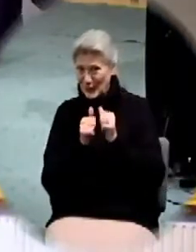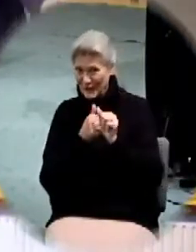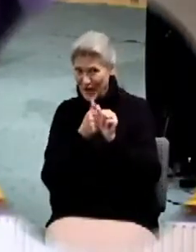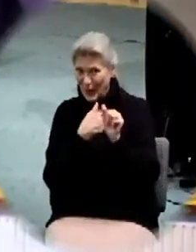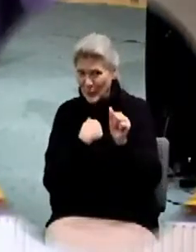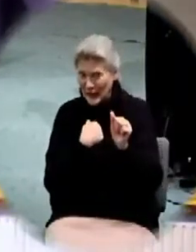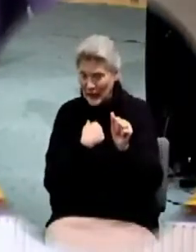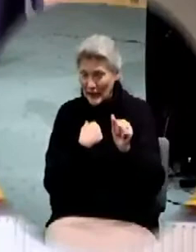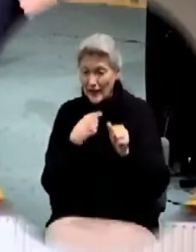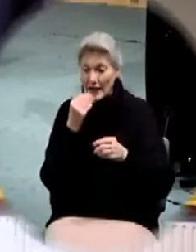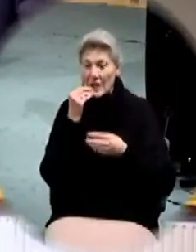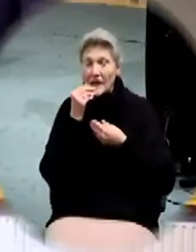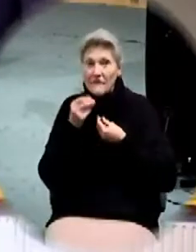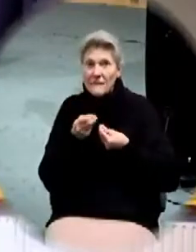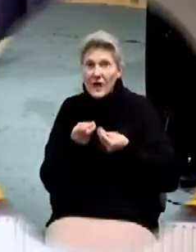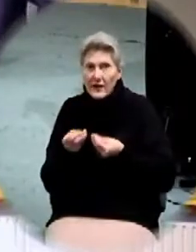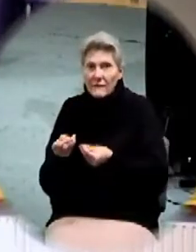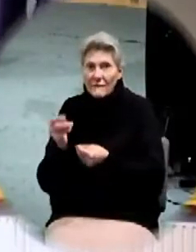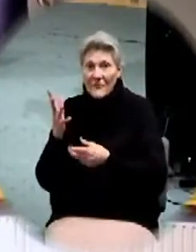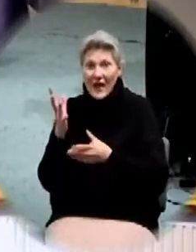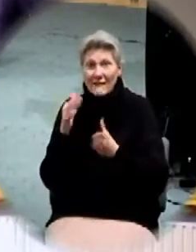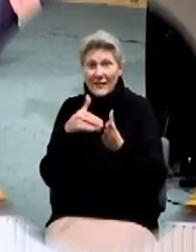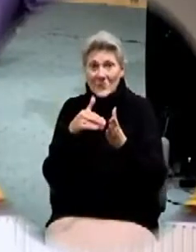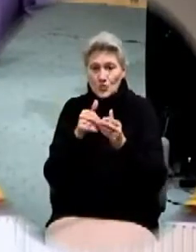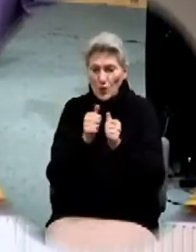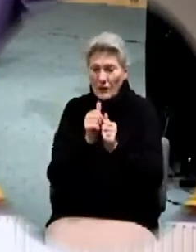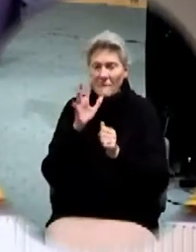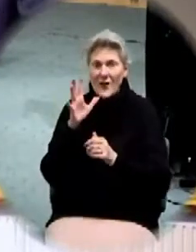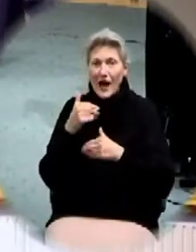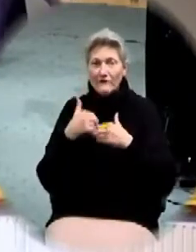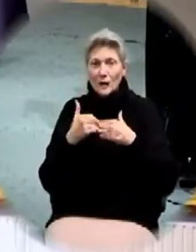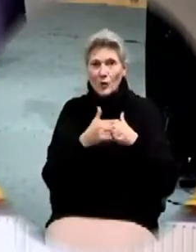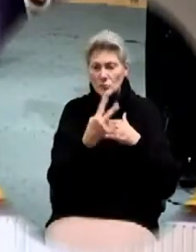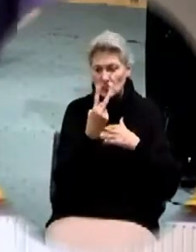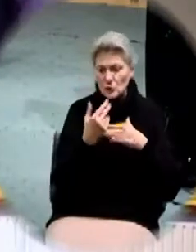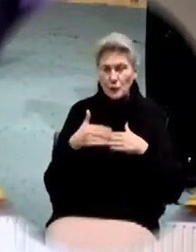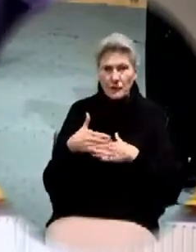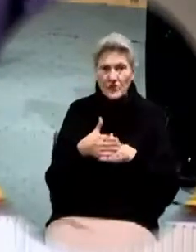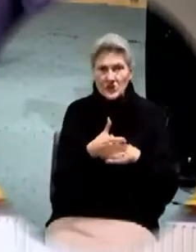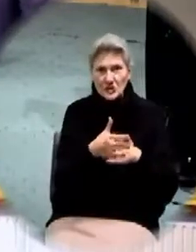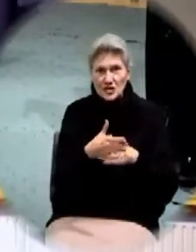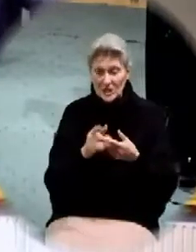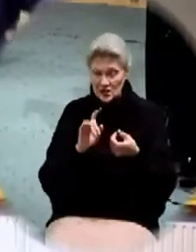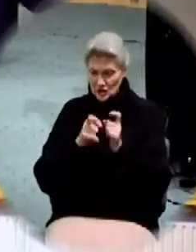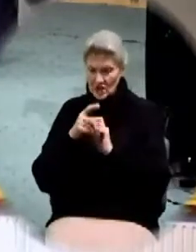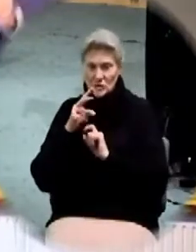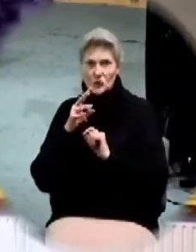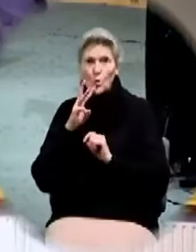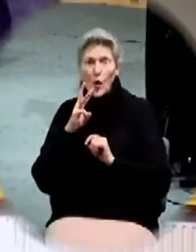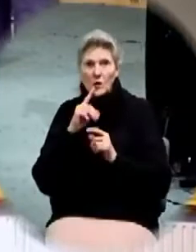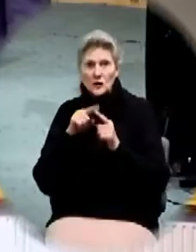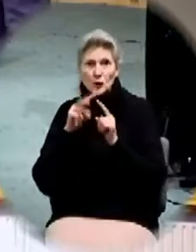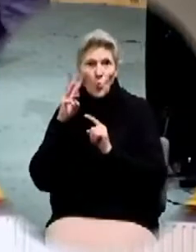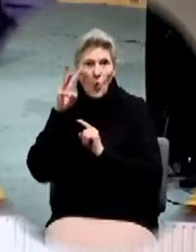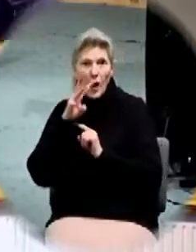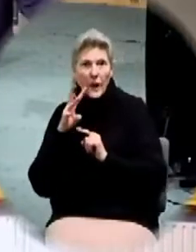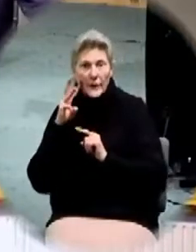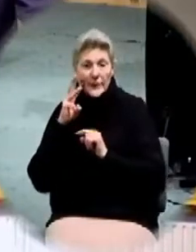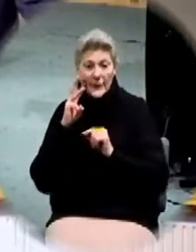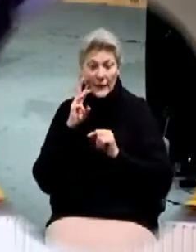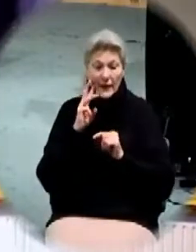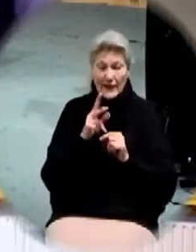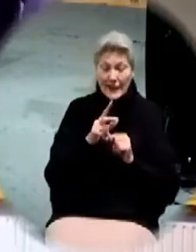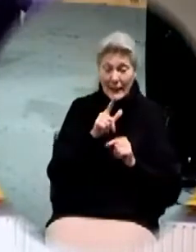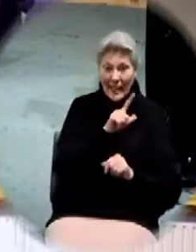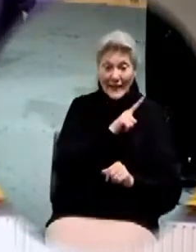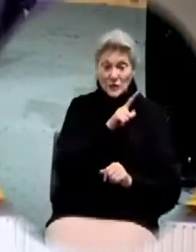he fed five thousand with five loaves and two fishes he turned water into wine he raised Lazarus from the dead after Lazarus was dead for